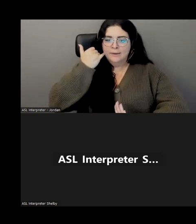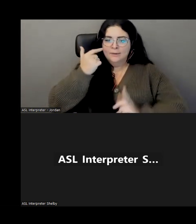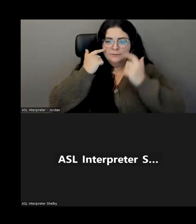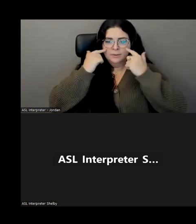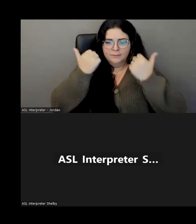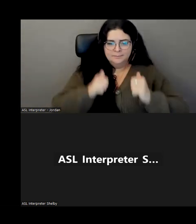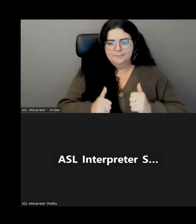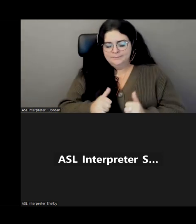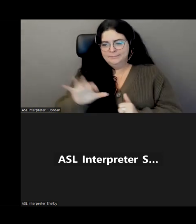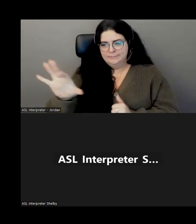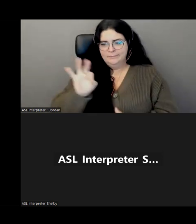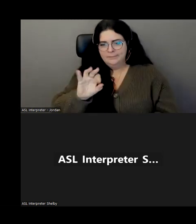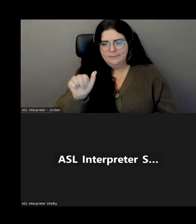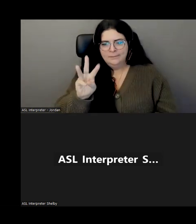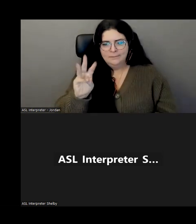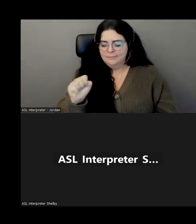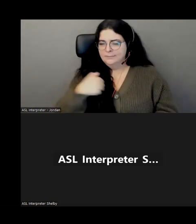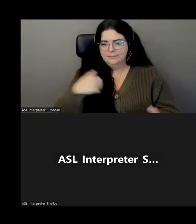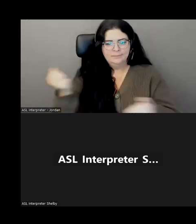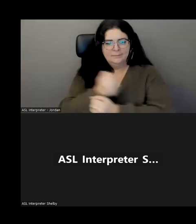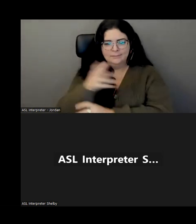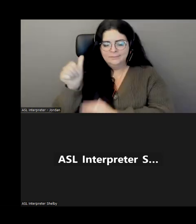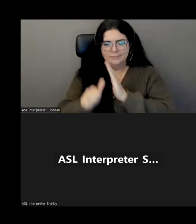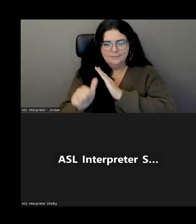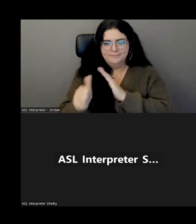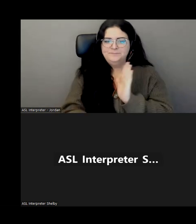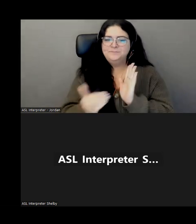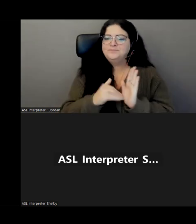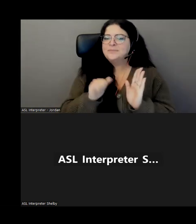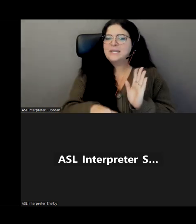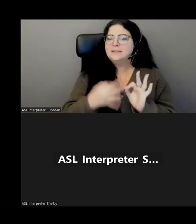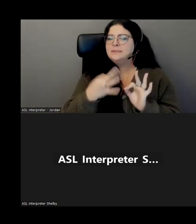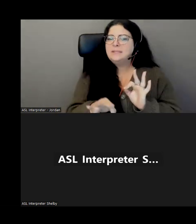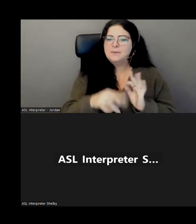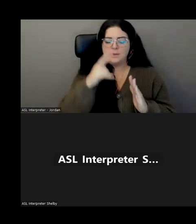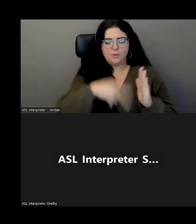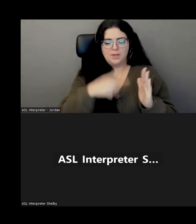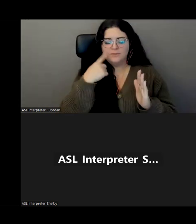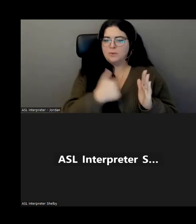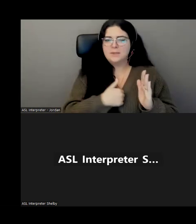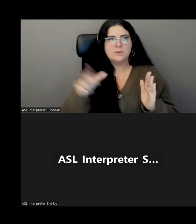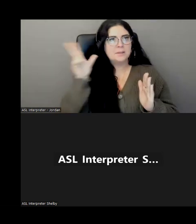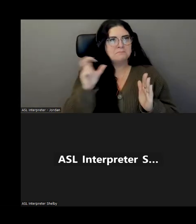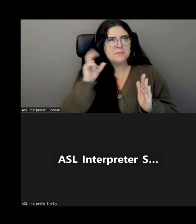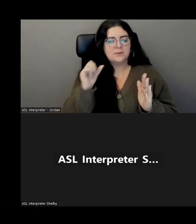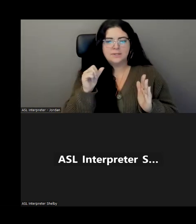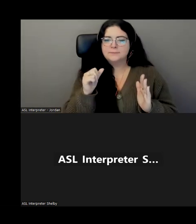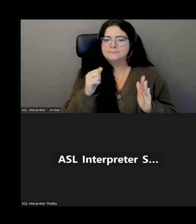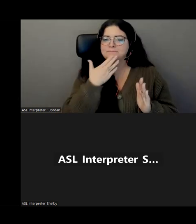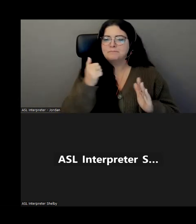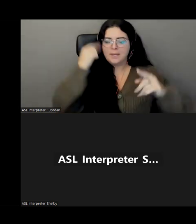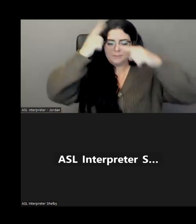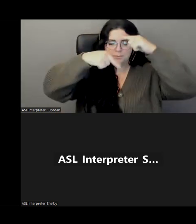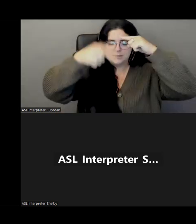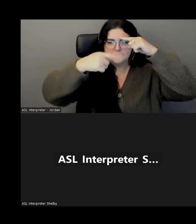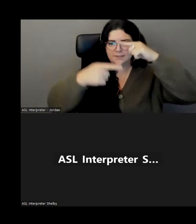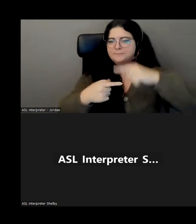want JAWS. I'd really want everything. But for me, I just need something simple that's going to read it to me so I can hear it out loud. So the guys